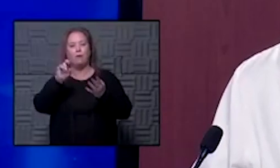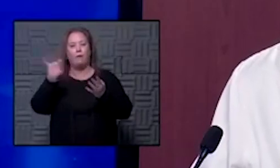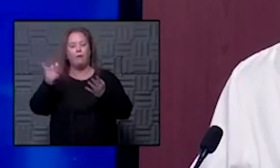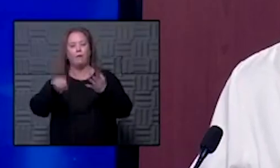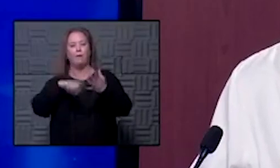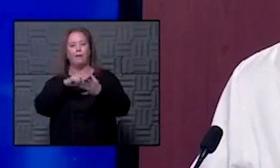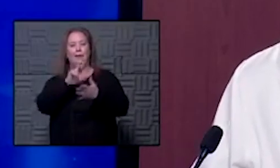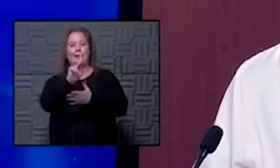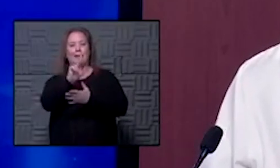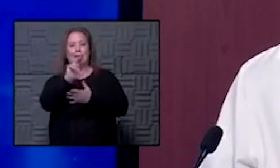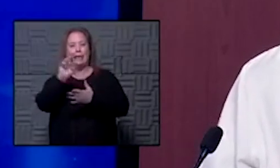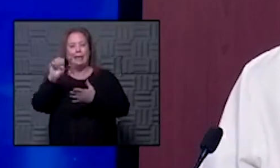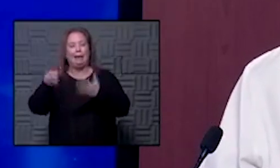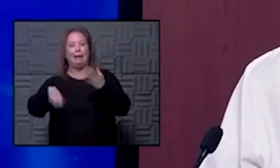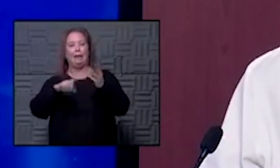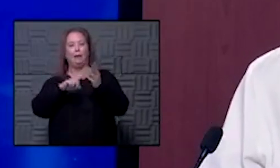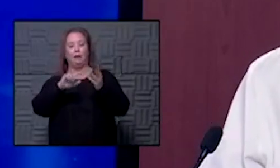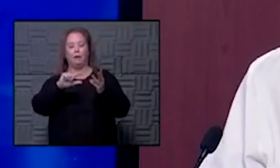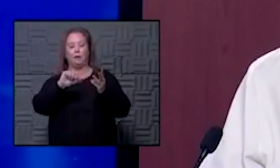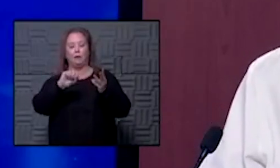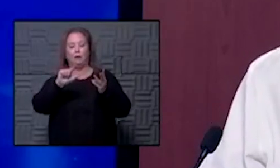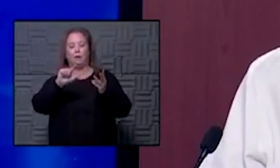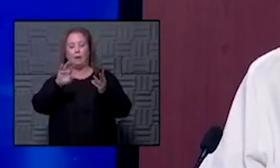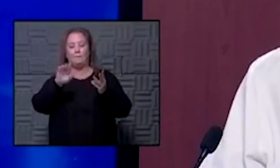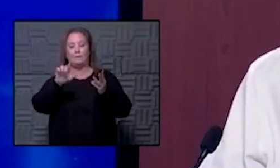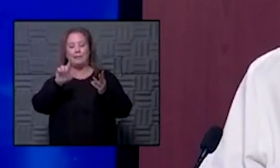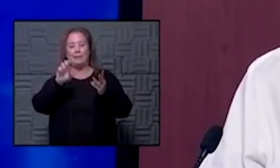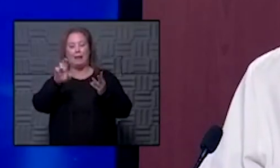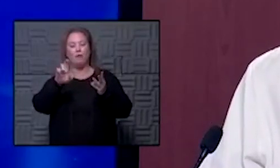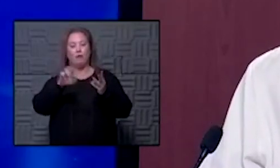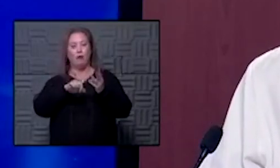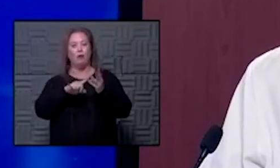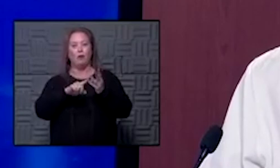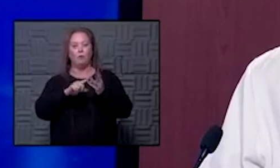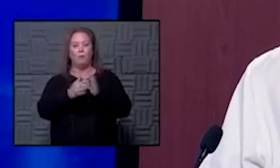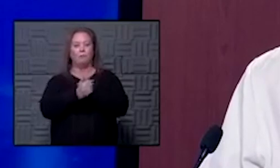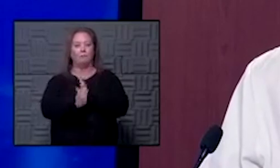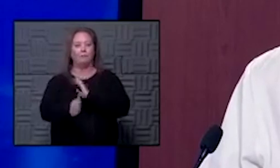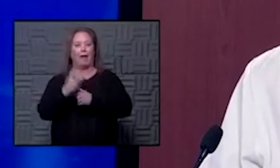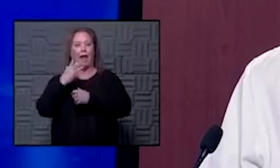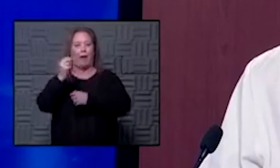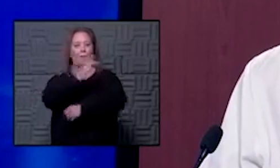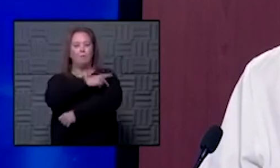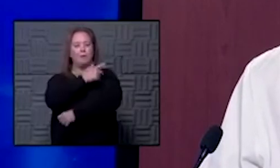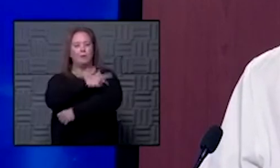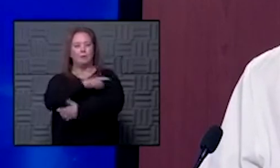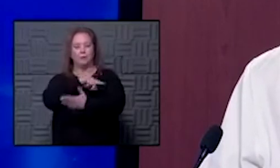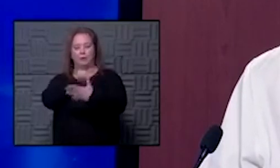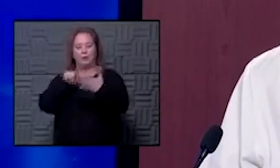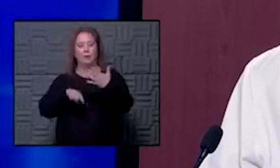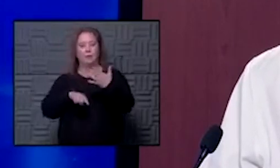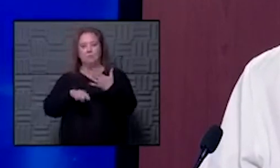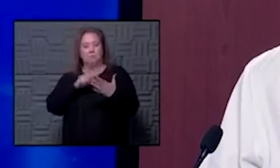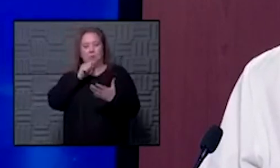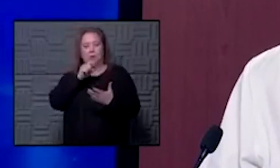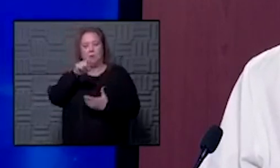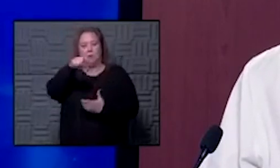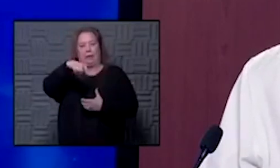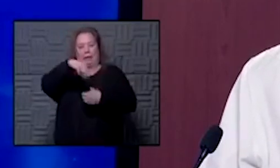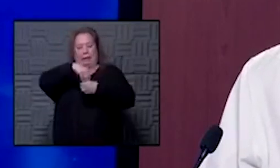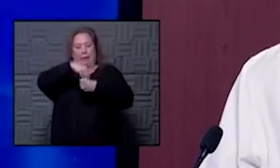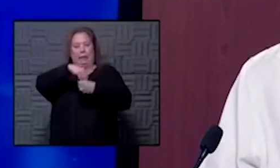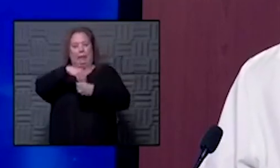gallbladders even a lot of surgery now we've gotten so good at doing surgery on an outpatient basis that those things don't take up